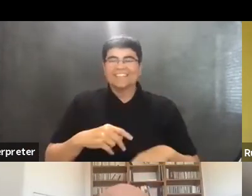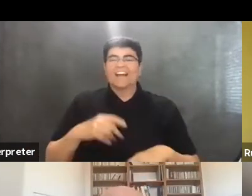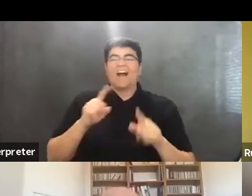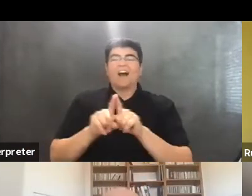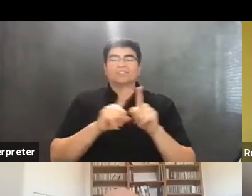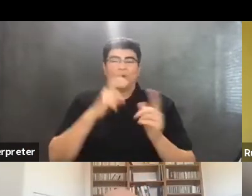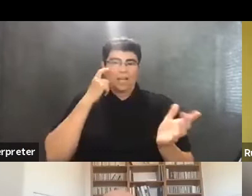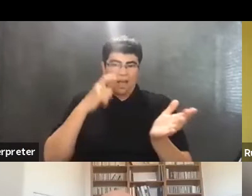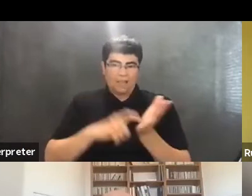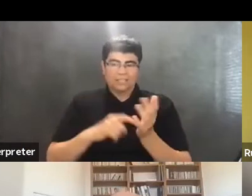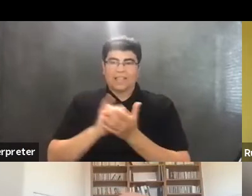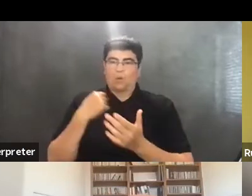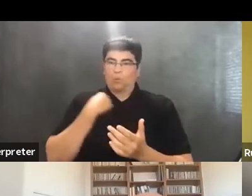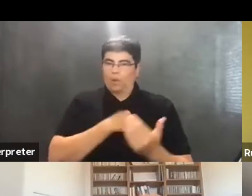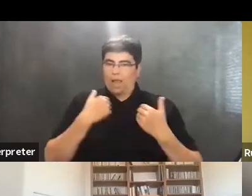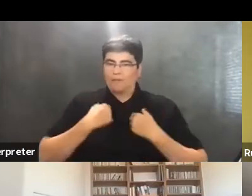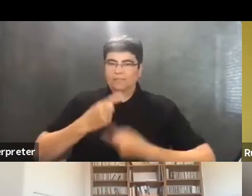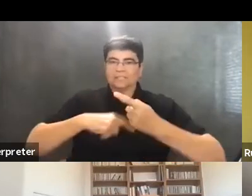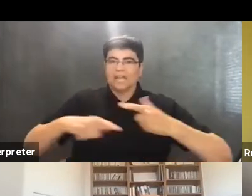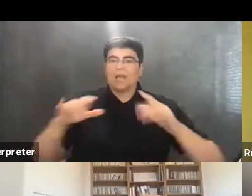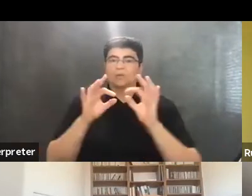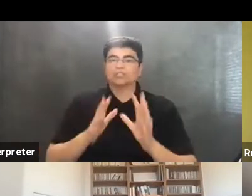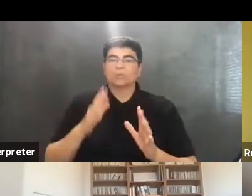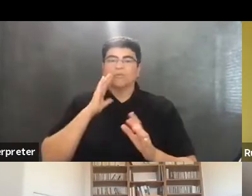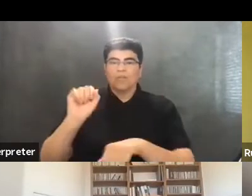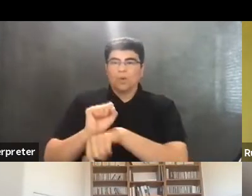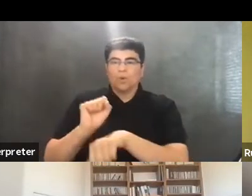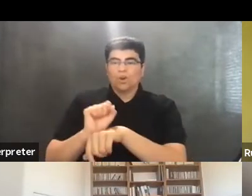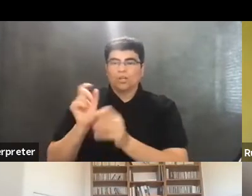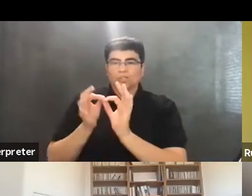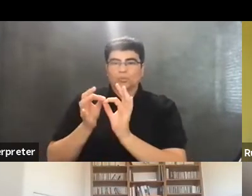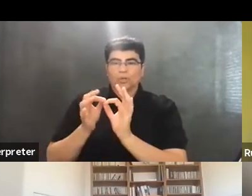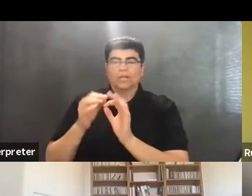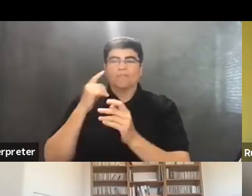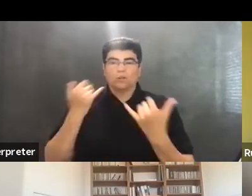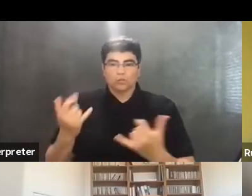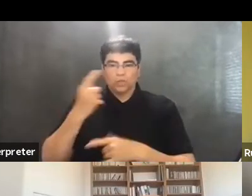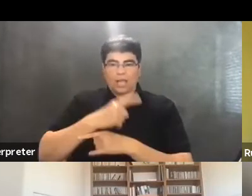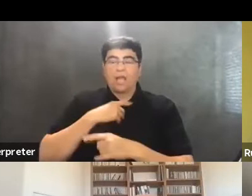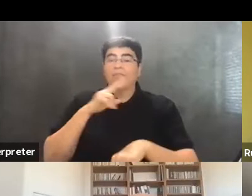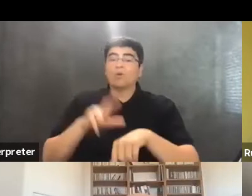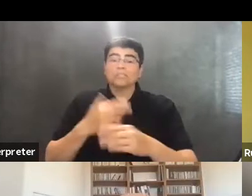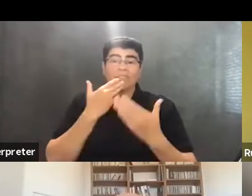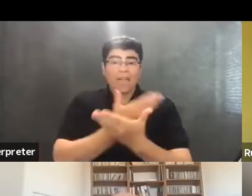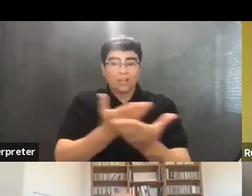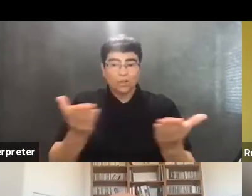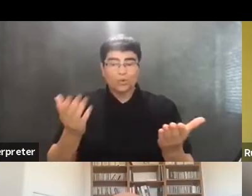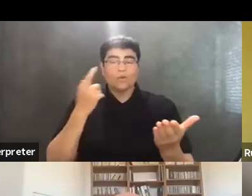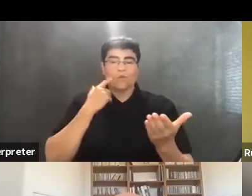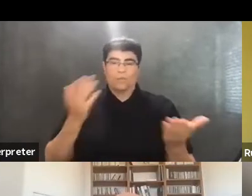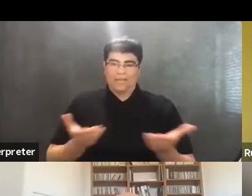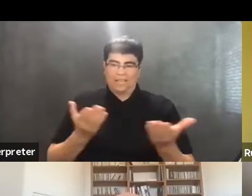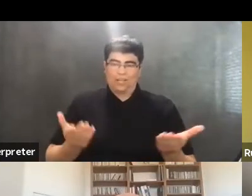acknowledge the sign interpreters for their work translating today. And, of course, thank you all for being